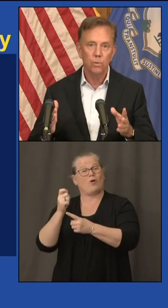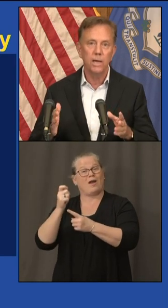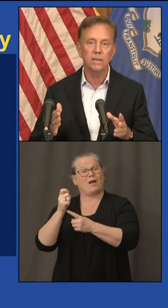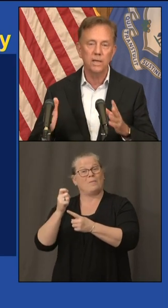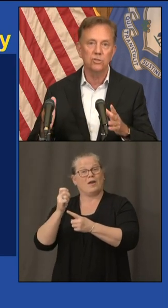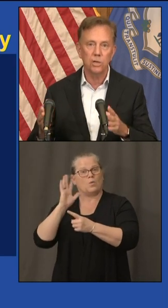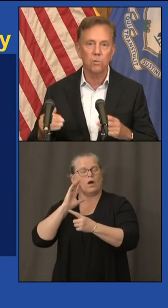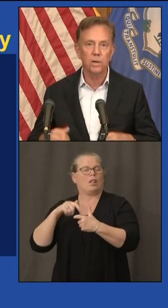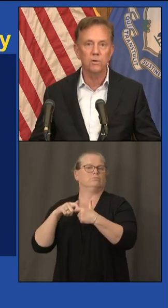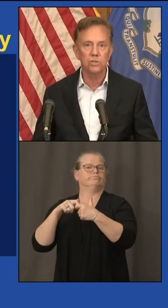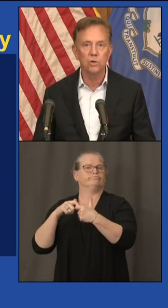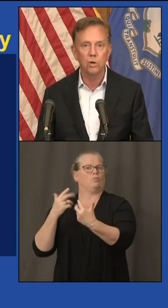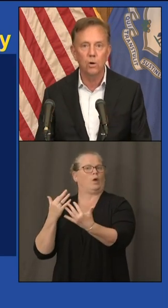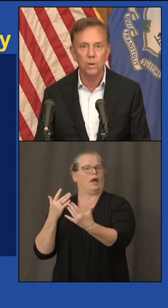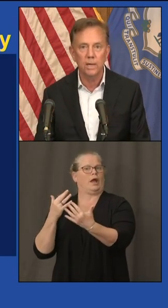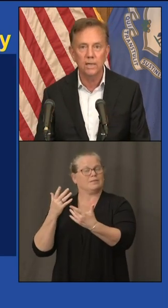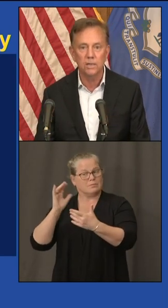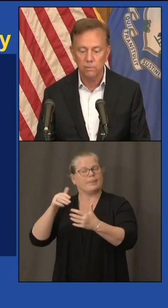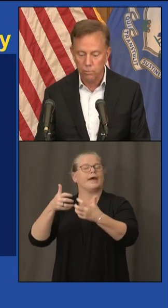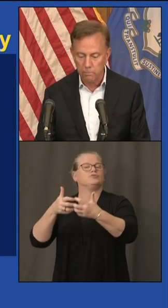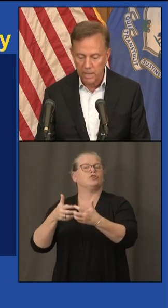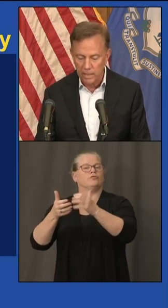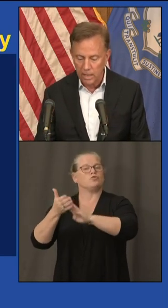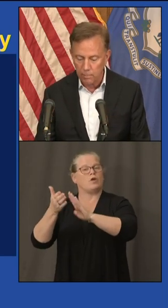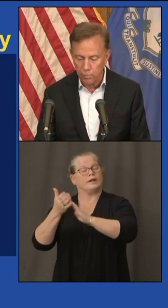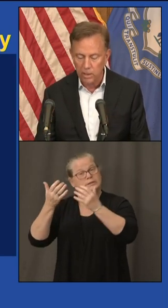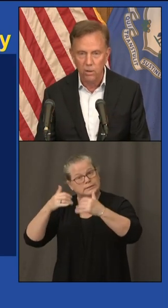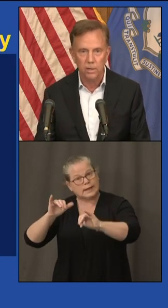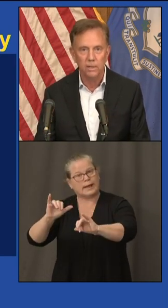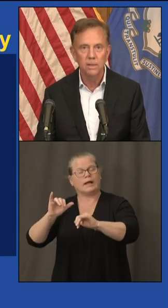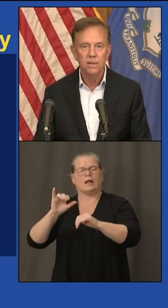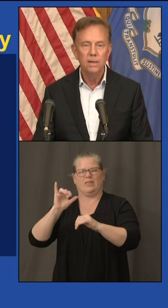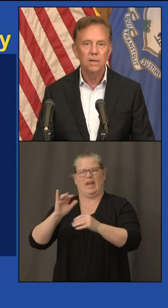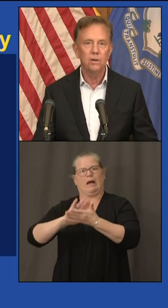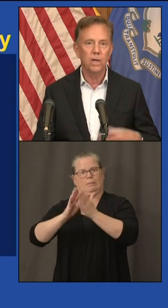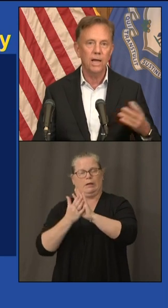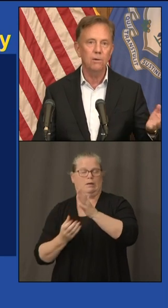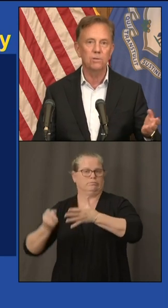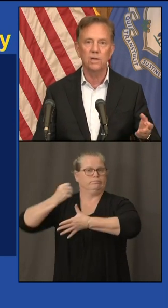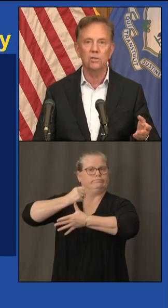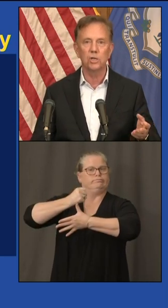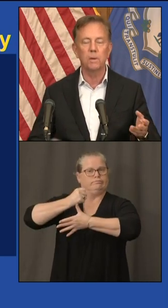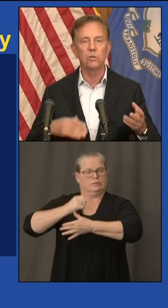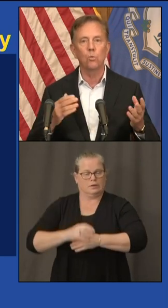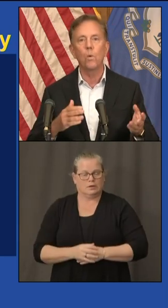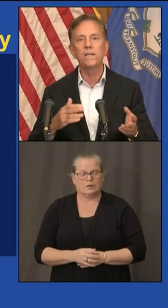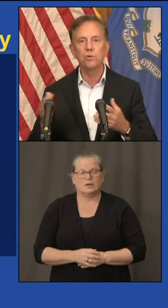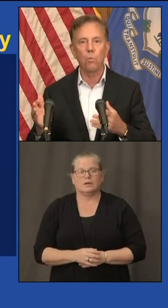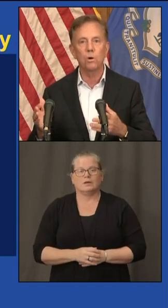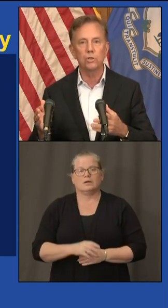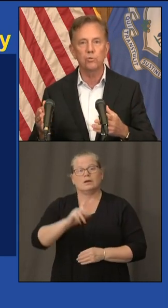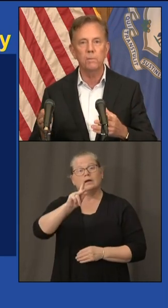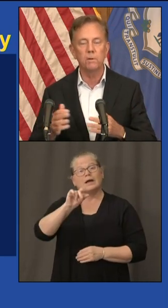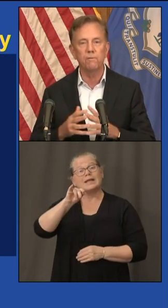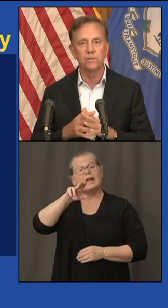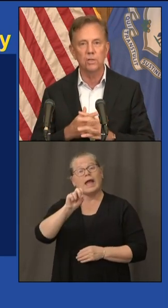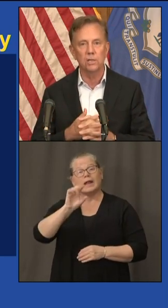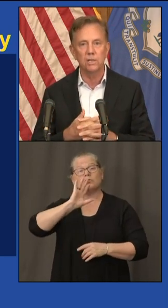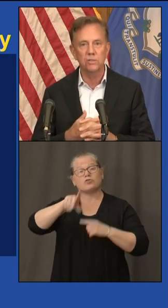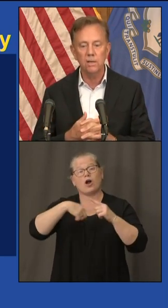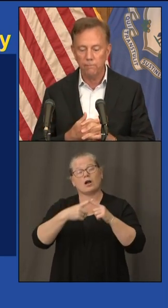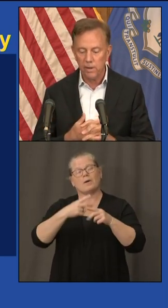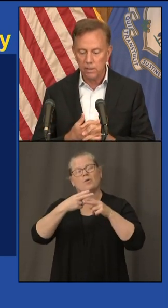we got that generator it's still going and we're making that a priority you know katie will tell us about the wastewater treatment